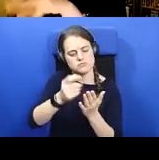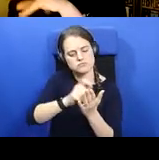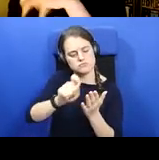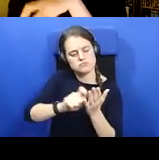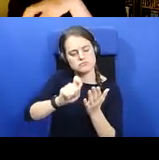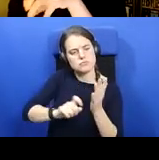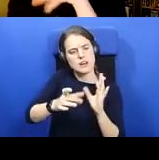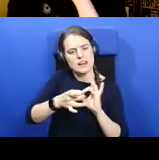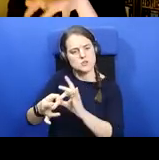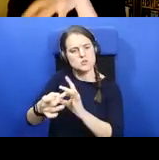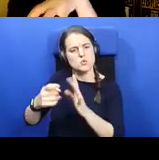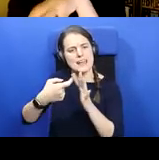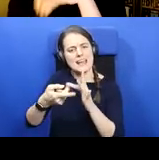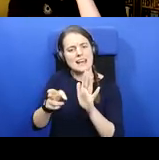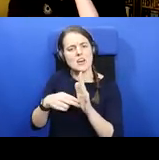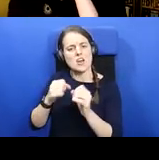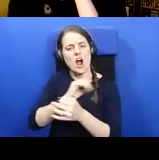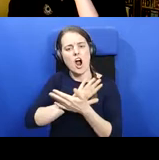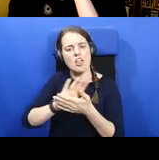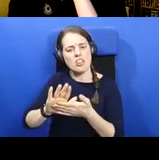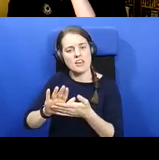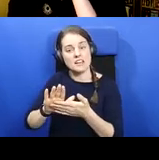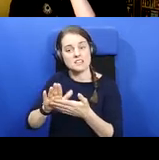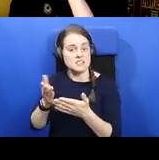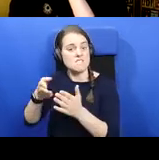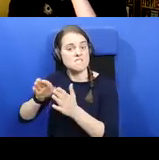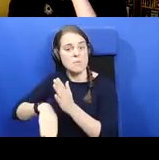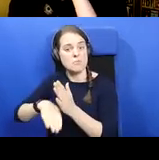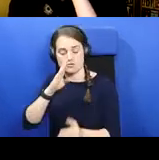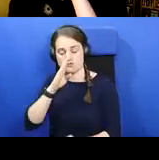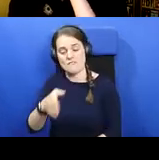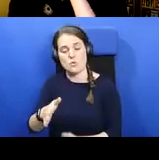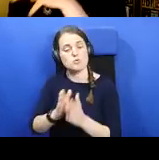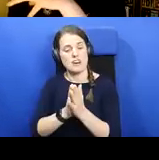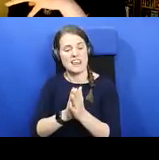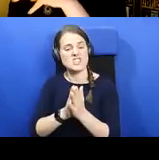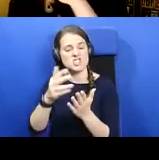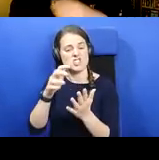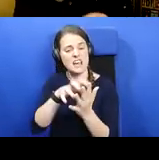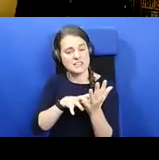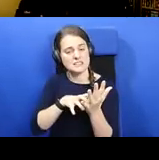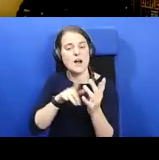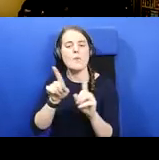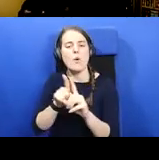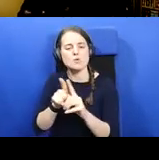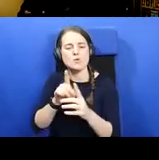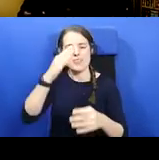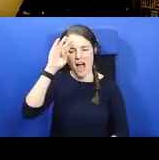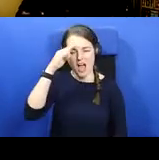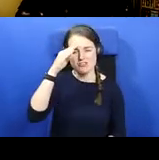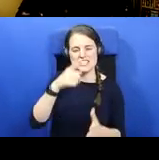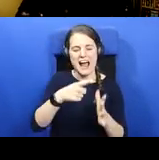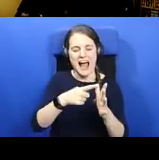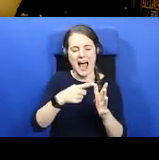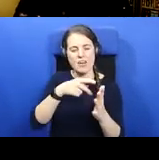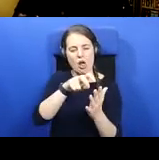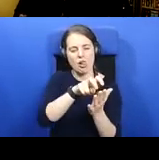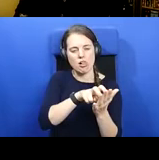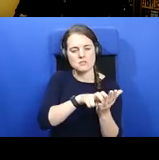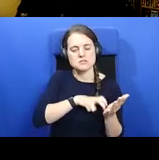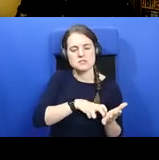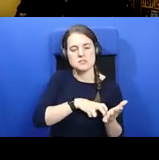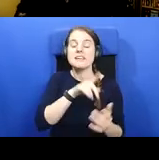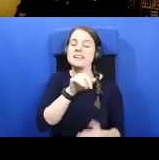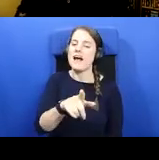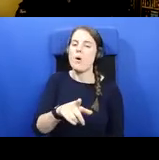not only in straightforwardly religious texts, but they also appear in the Irish Annals. Now, an argument has been made very